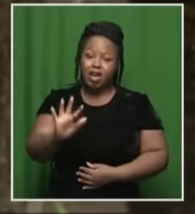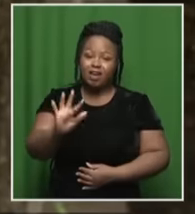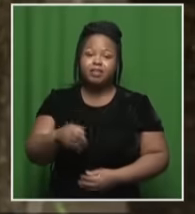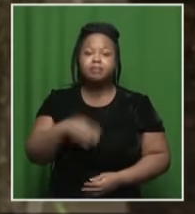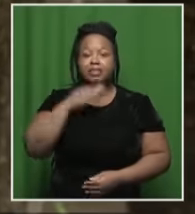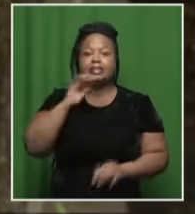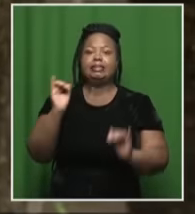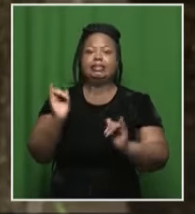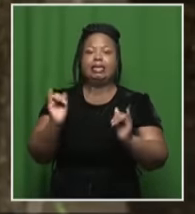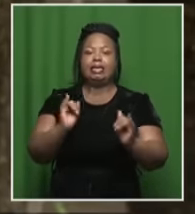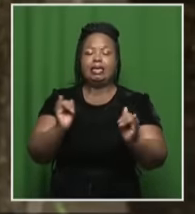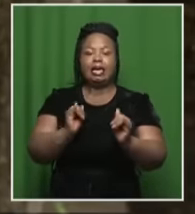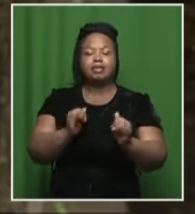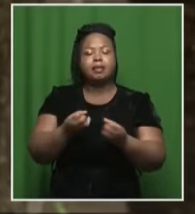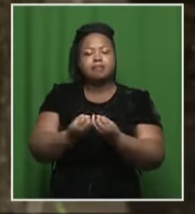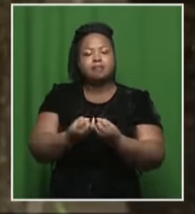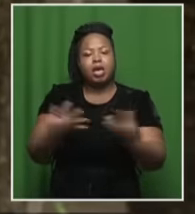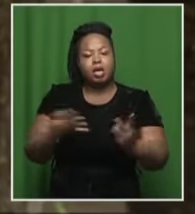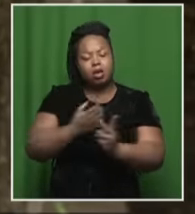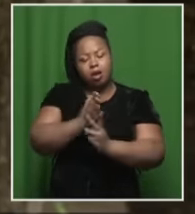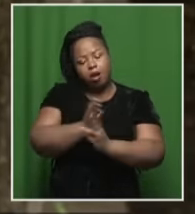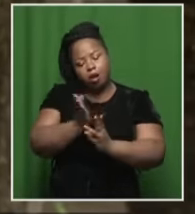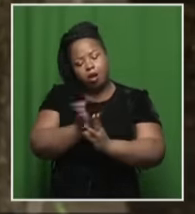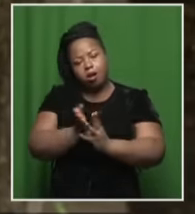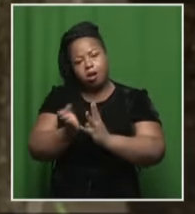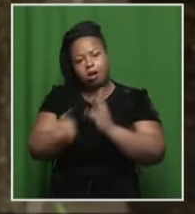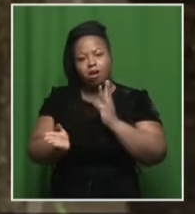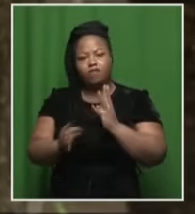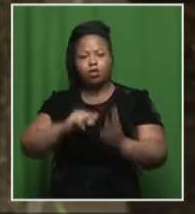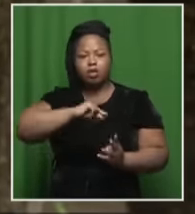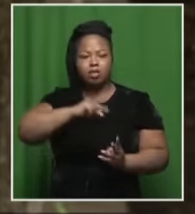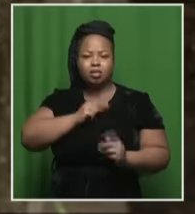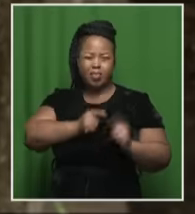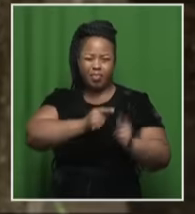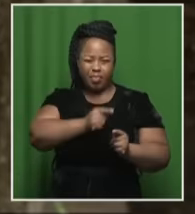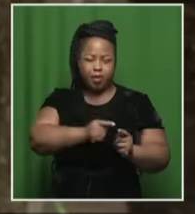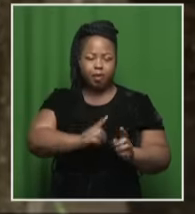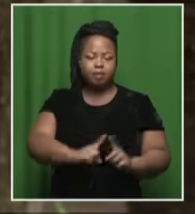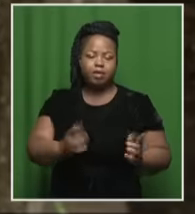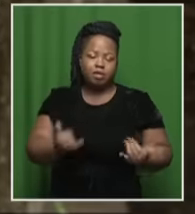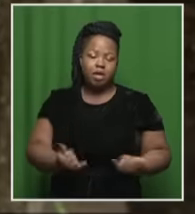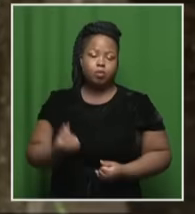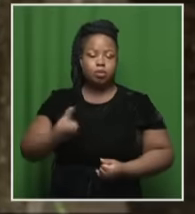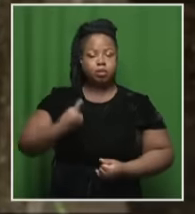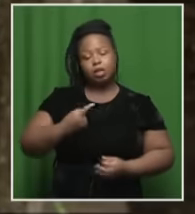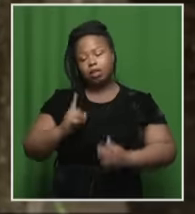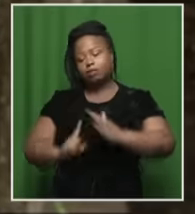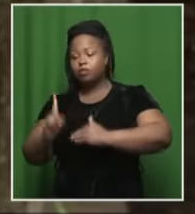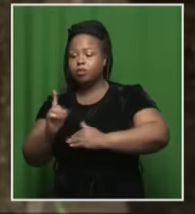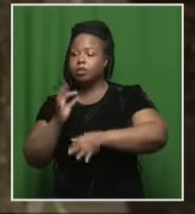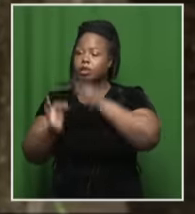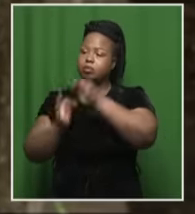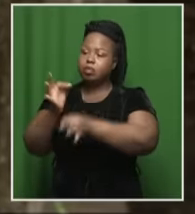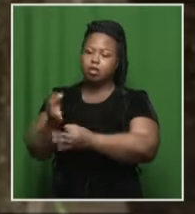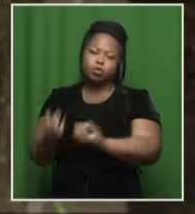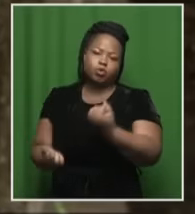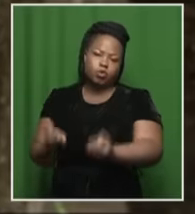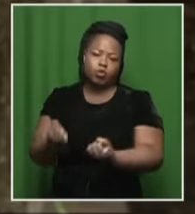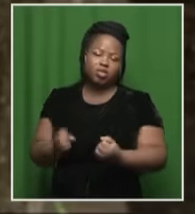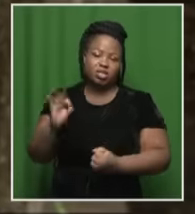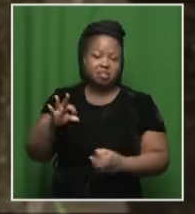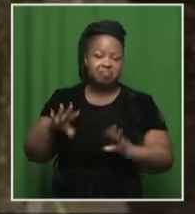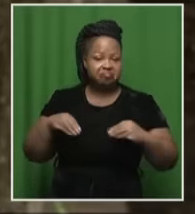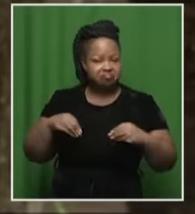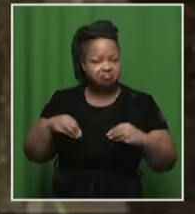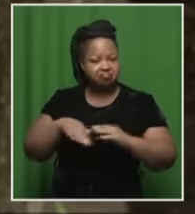is facing in this matter. The onus rests on her to still present a case to the court on whether the interests of justice permit